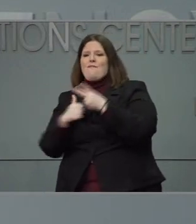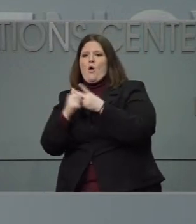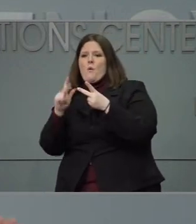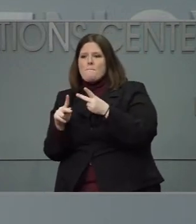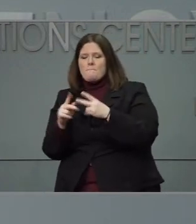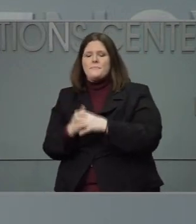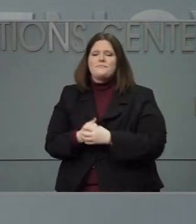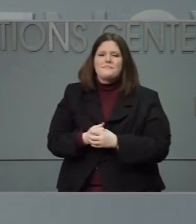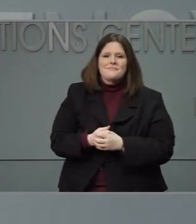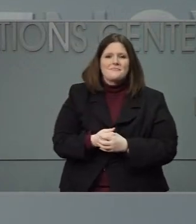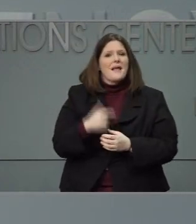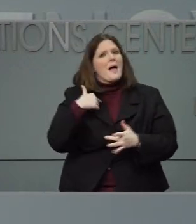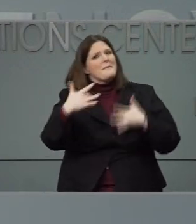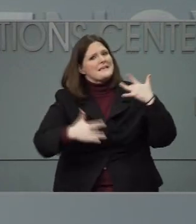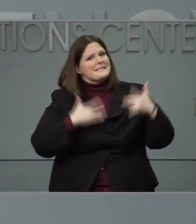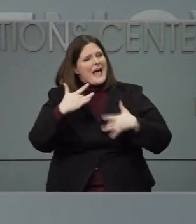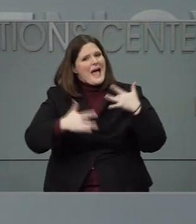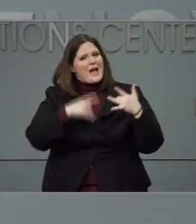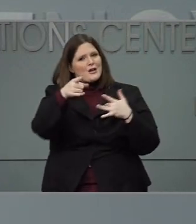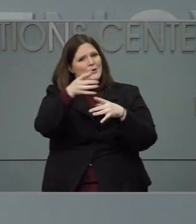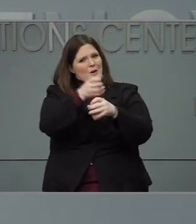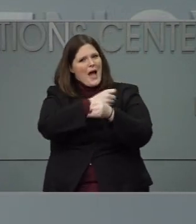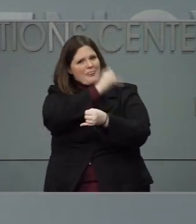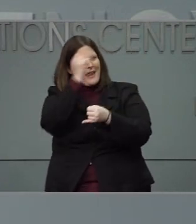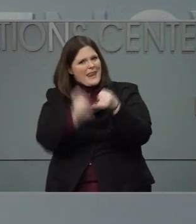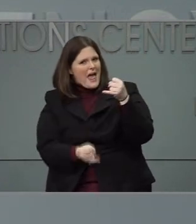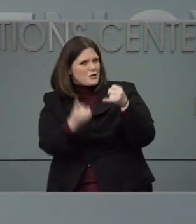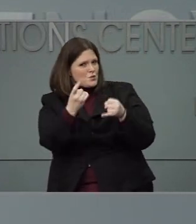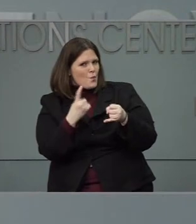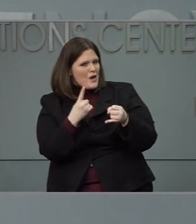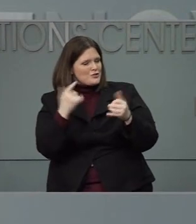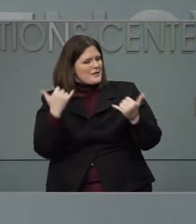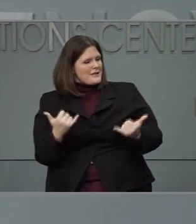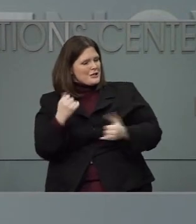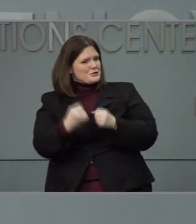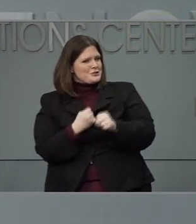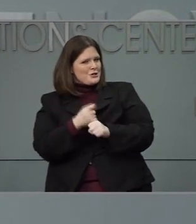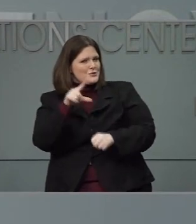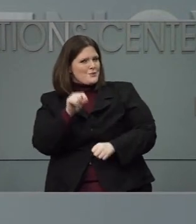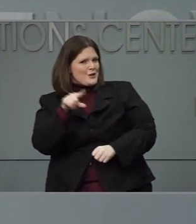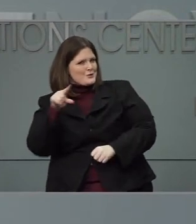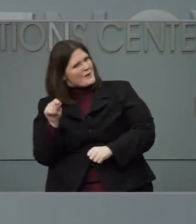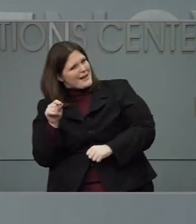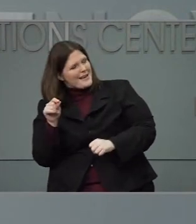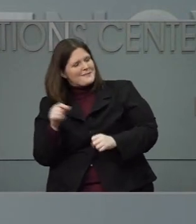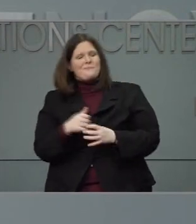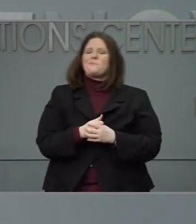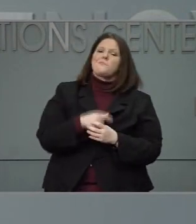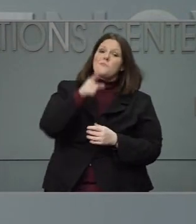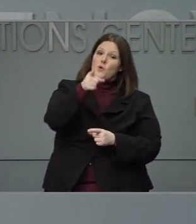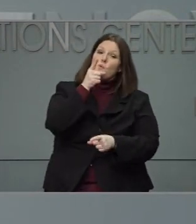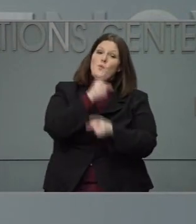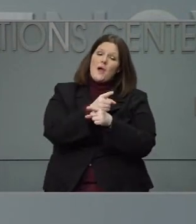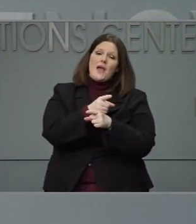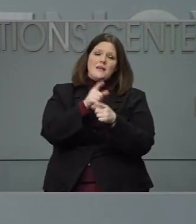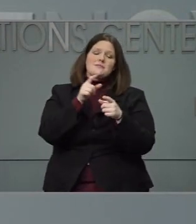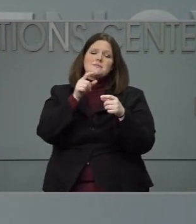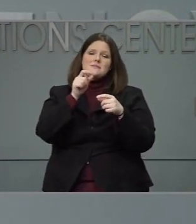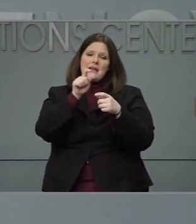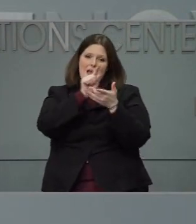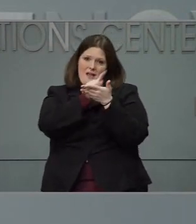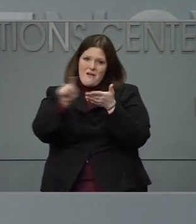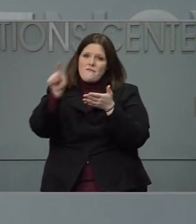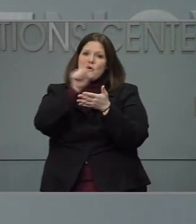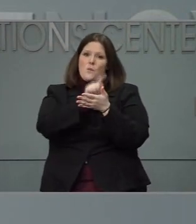I'm excited. You got the last question of the calendar year here. And I think you have it exactly right in terms of the details. Each